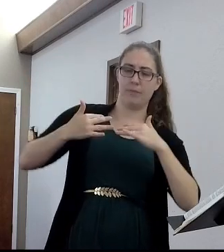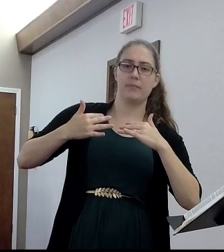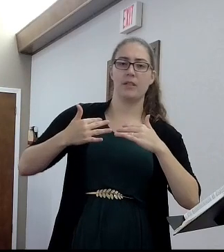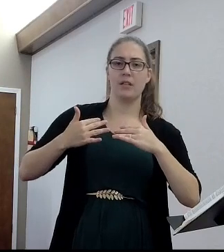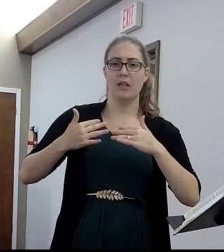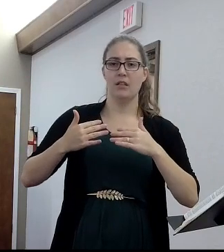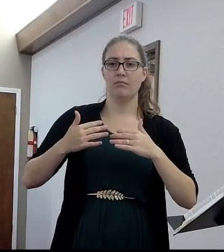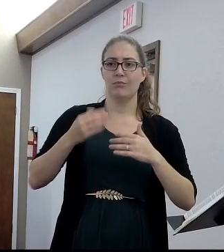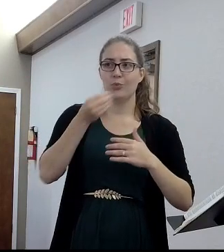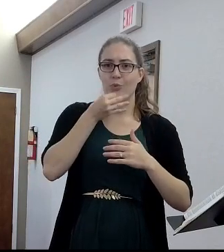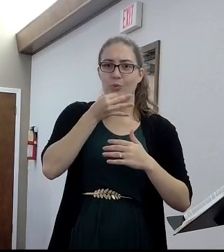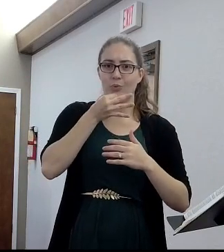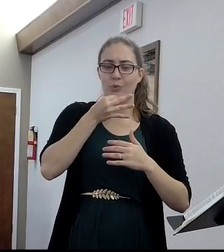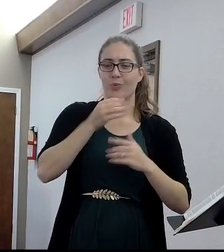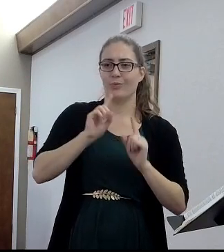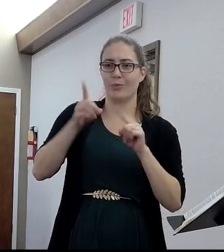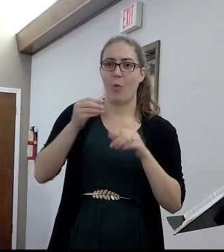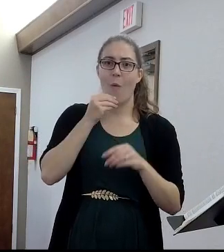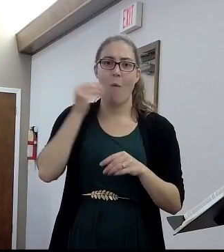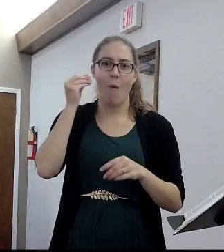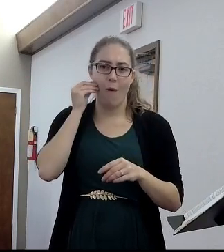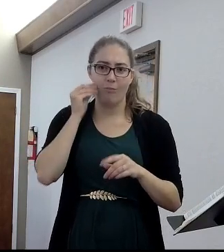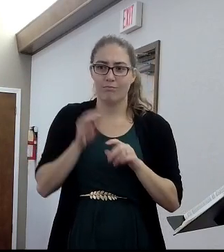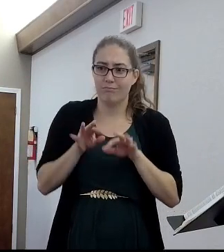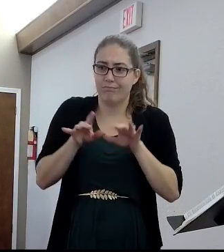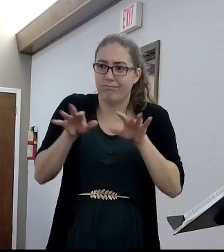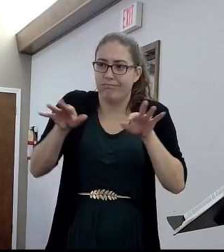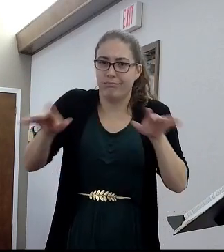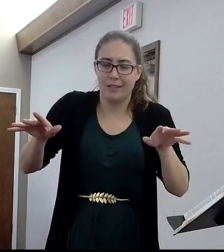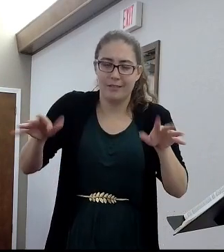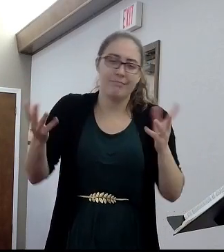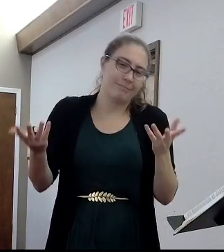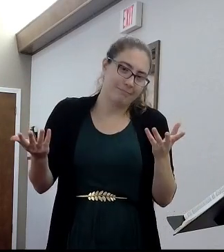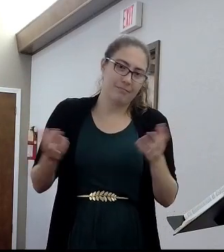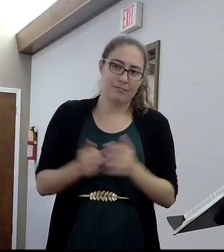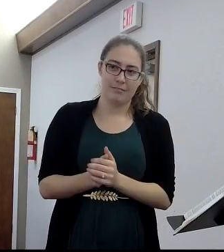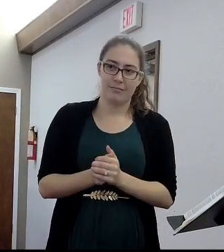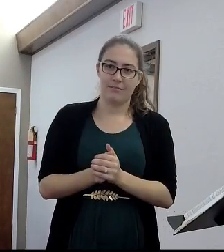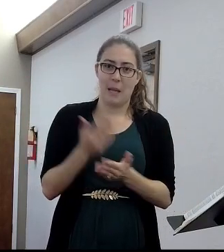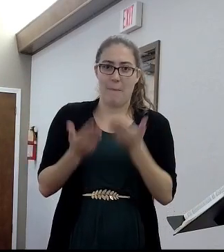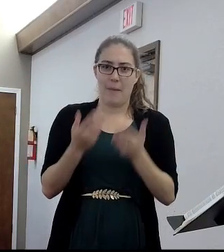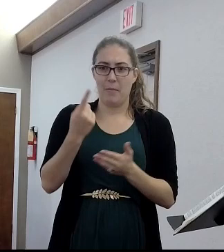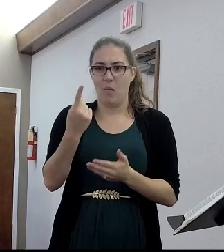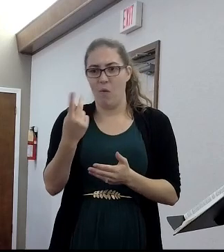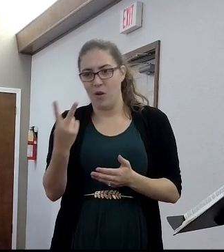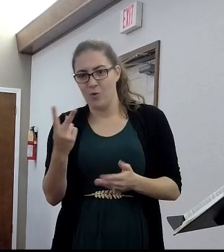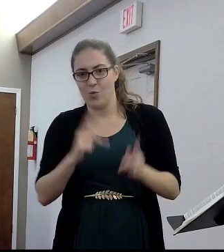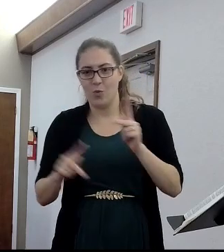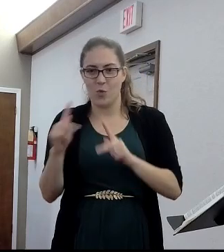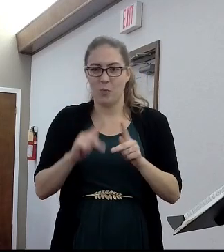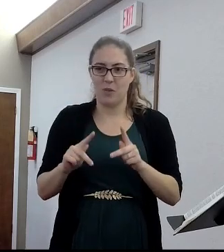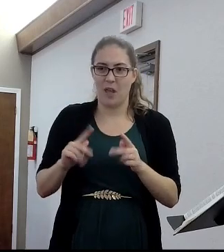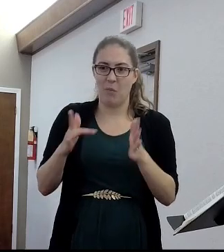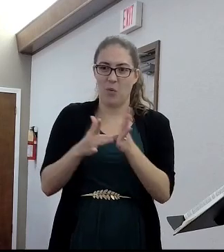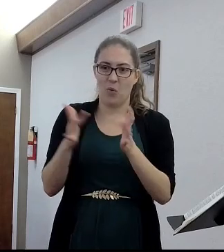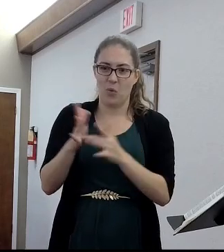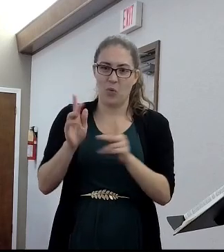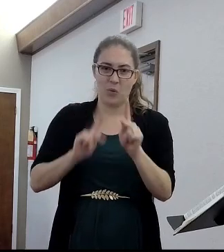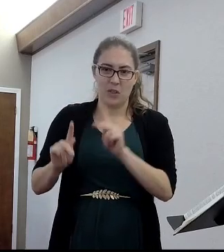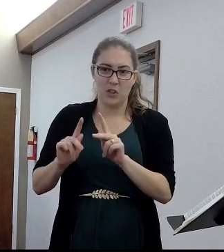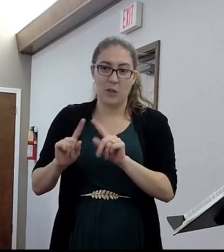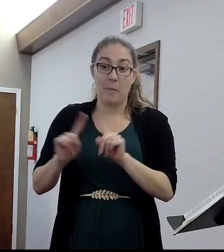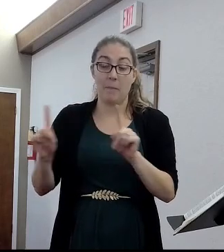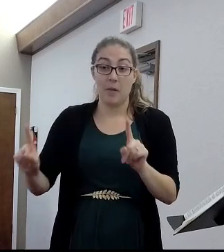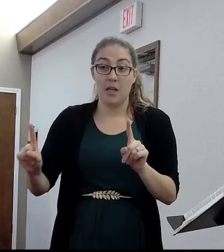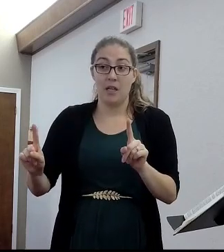There might be a family or two in their village or the place they were going to that were Christians. They were going back to a place that was going to disown them for being